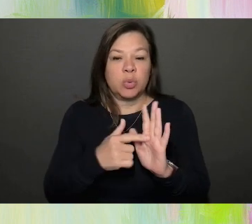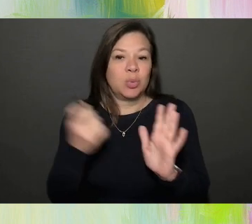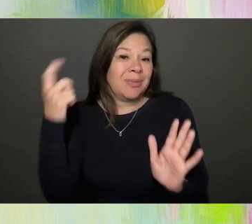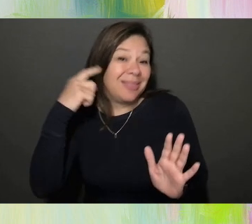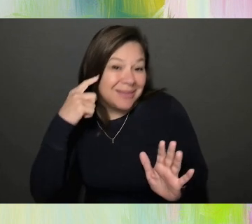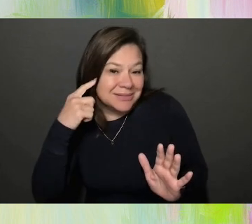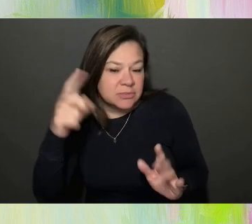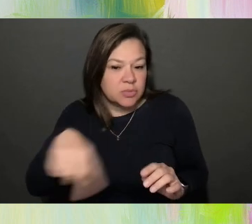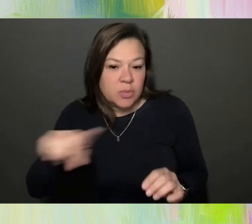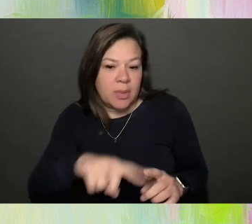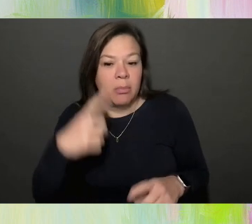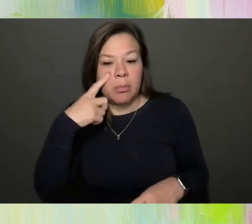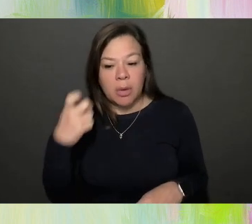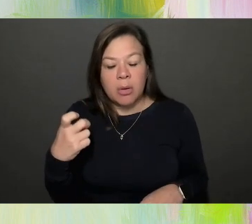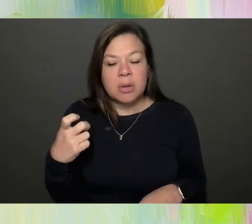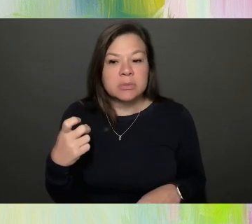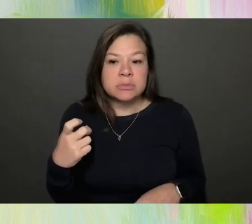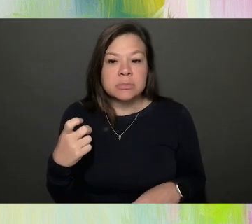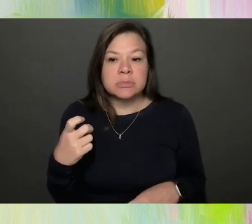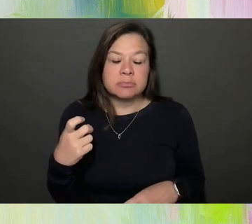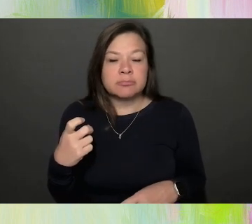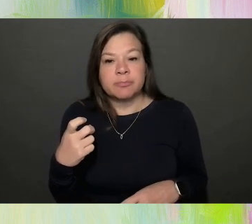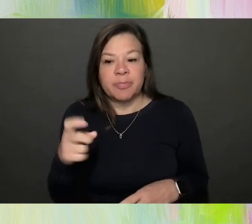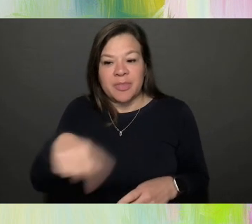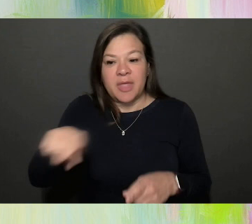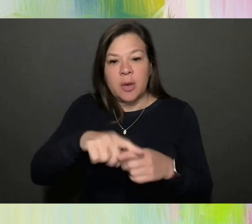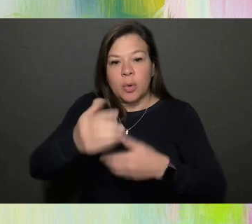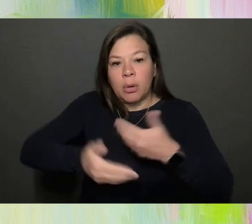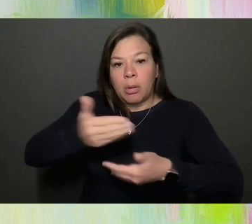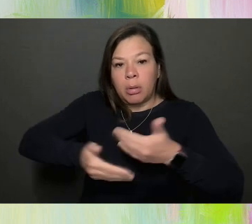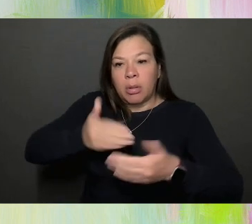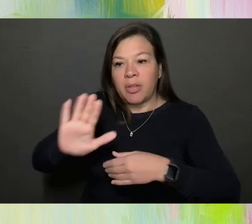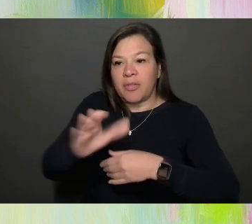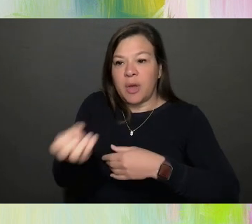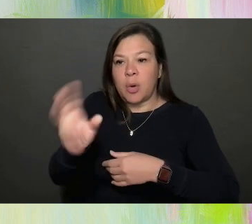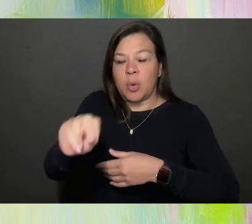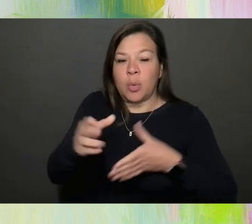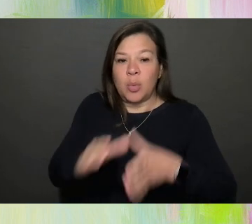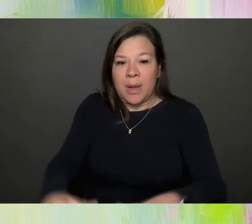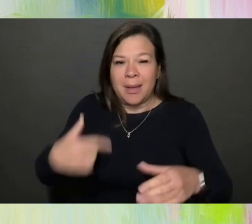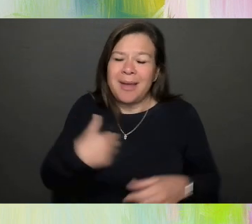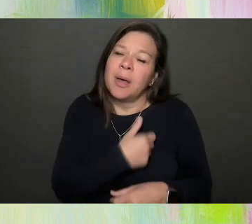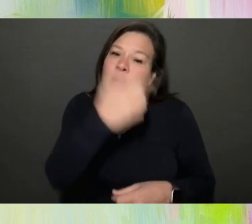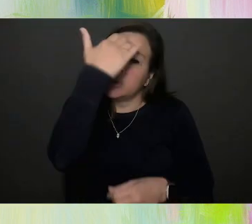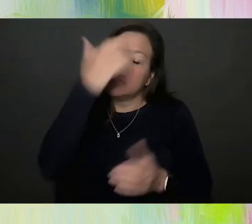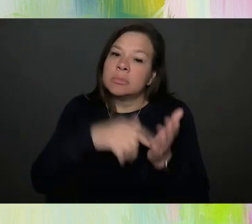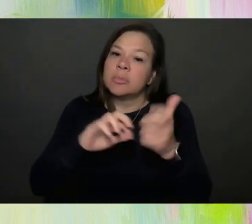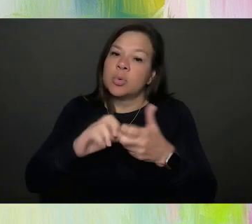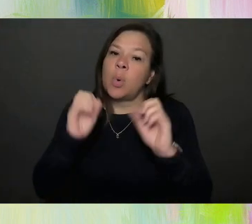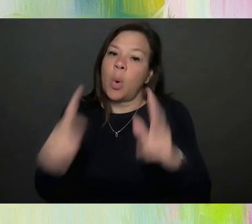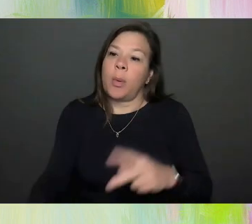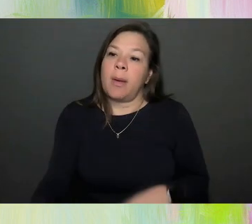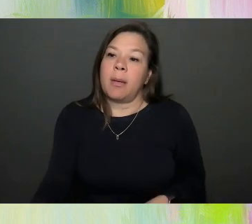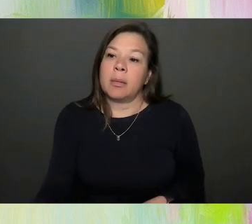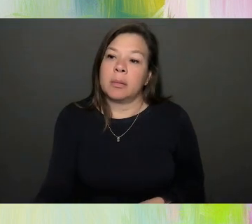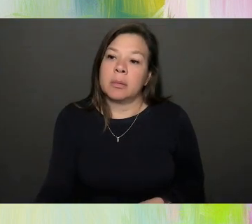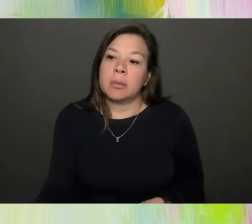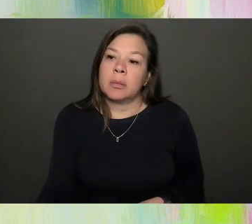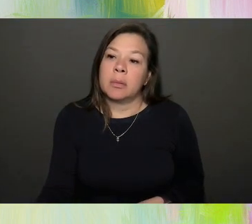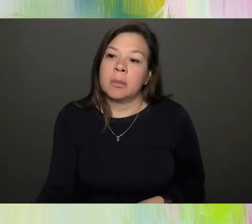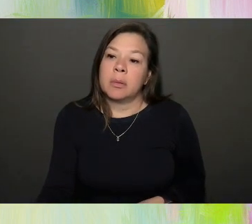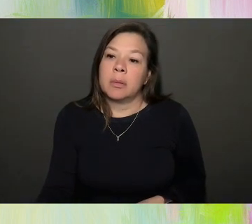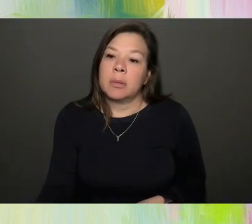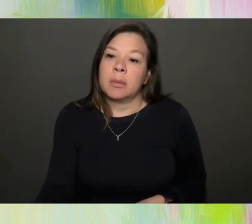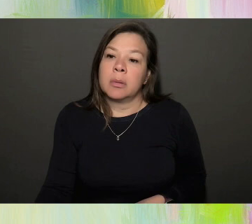I think they were going through it in their own way and we knew that we're going to be okay, but it, it was,